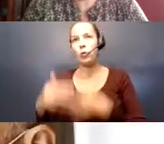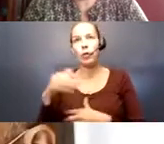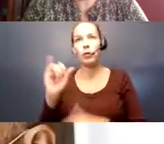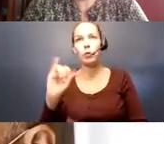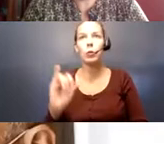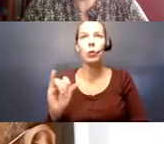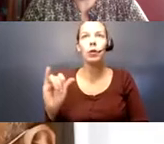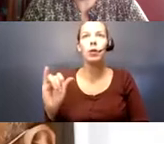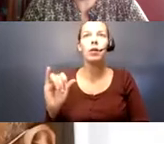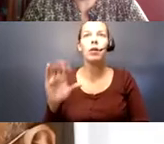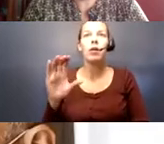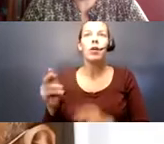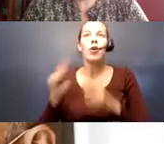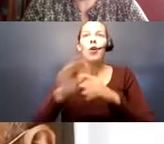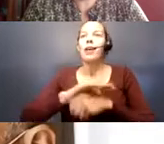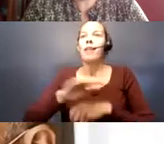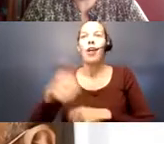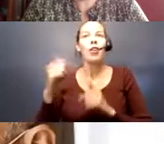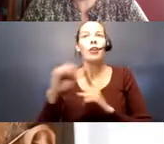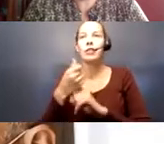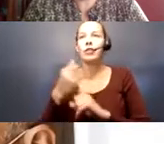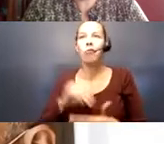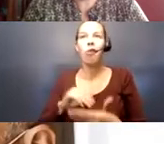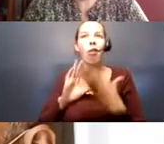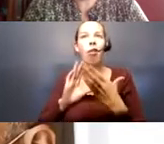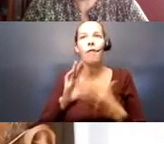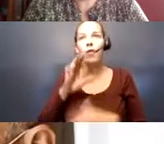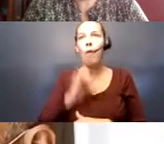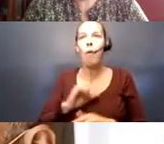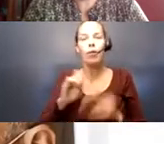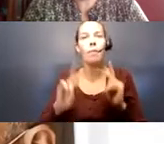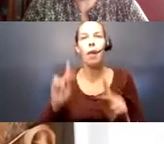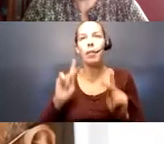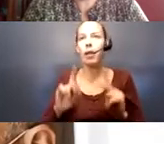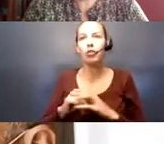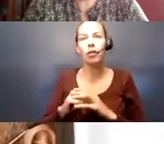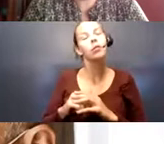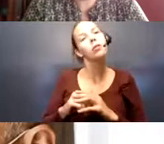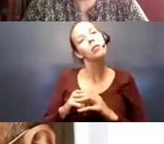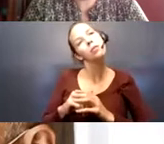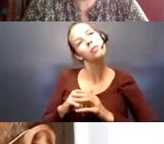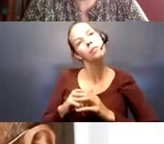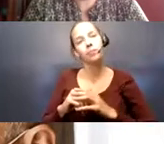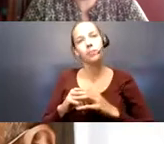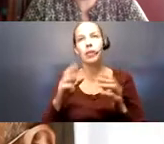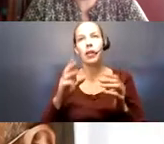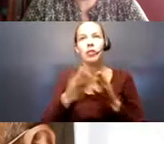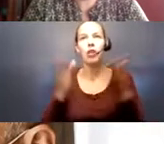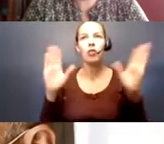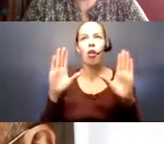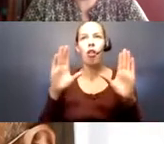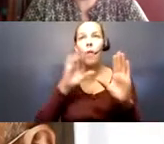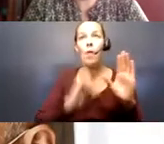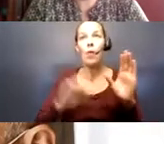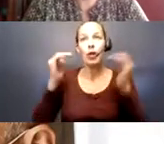So, like I said, COVID presents another situation, you know, for the older adult population. In general, our older adults